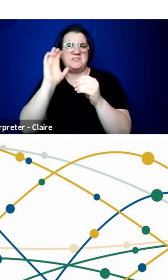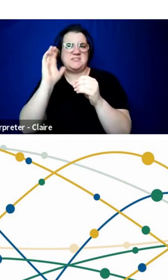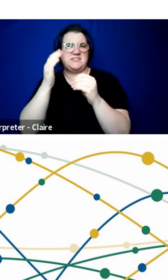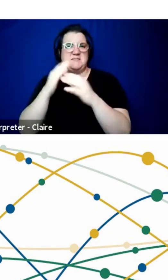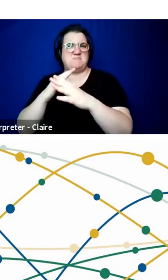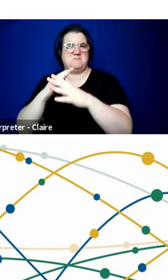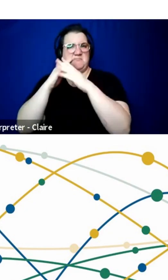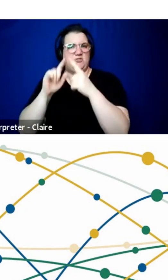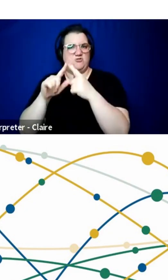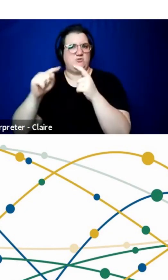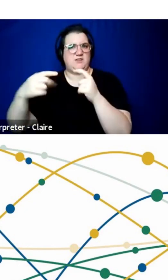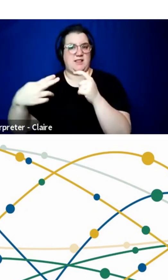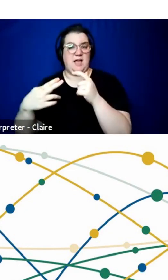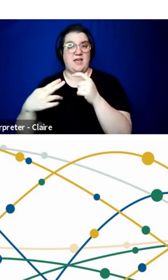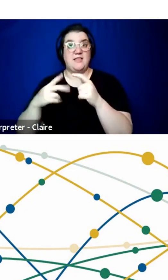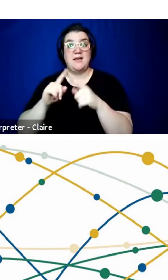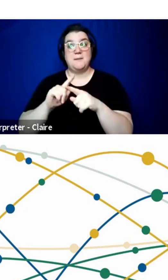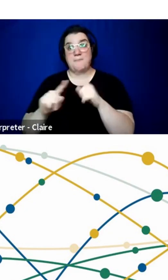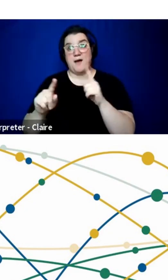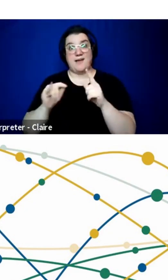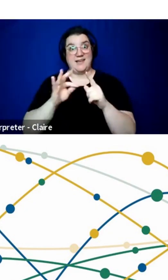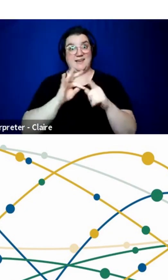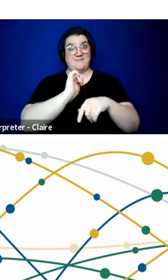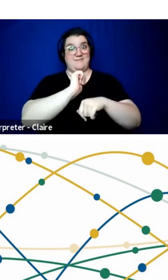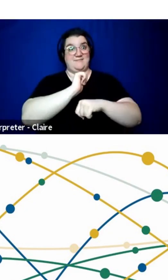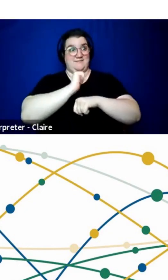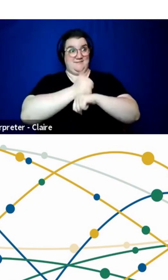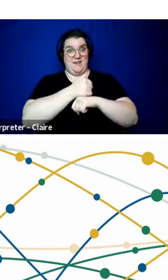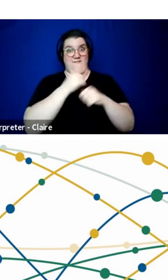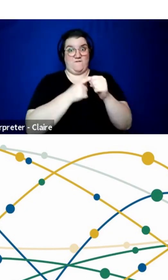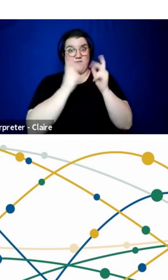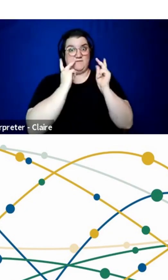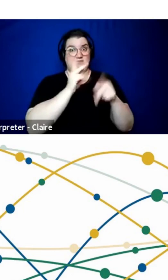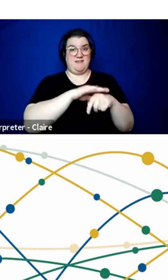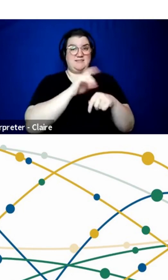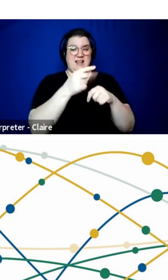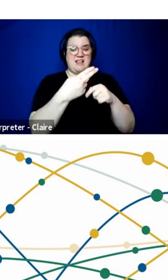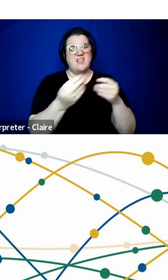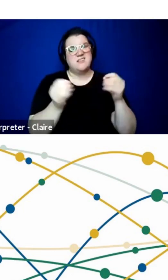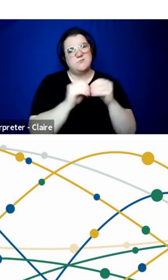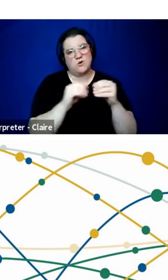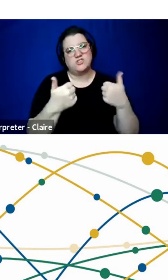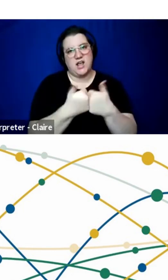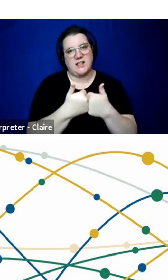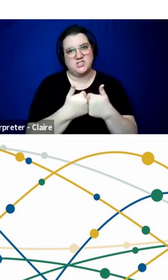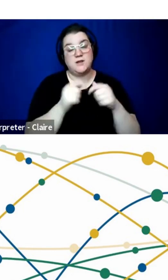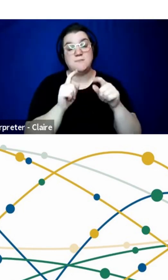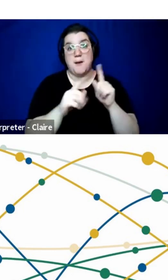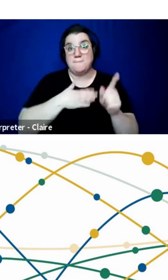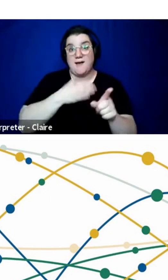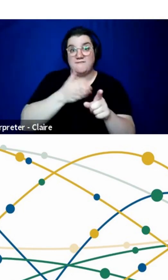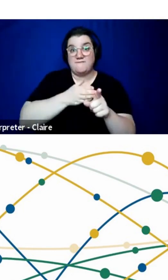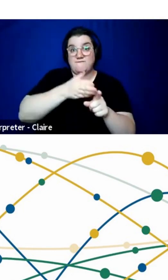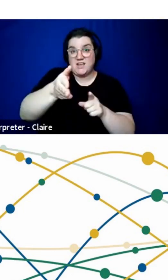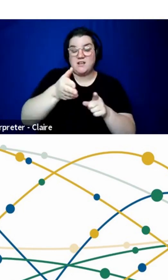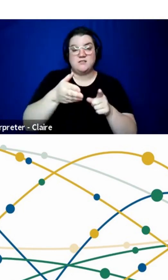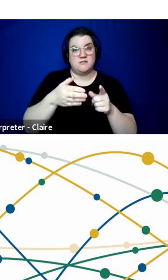may be more challenging. But I work in a field where there is value to physical assessment.